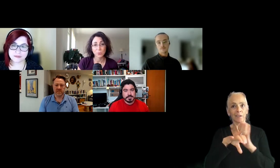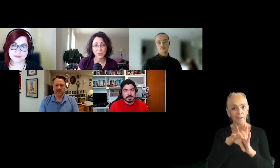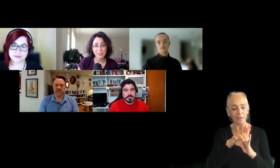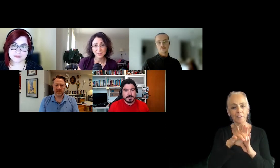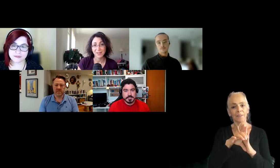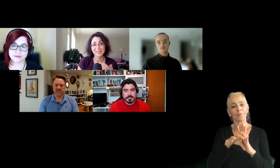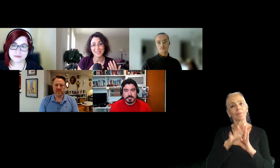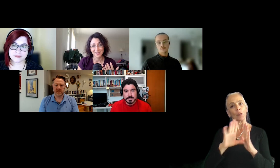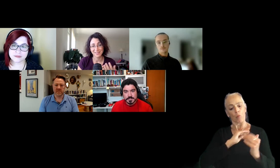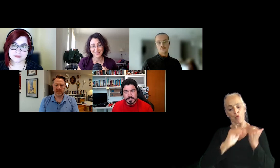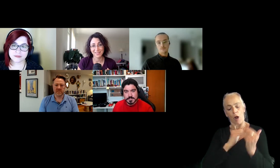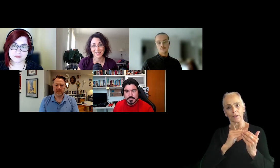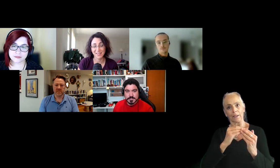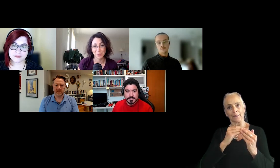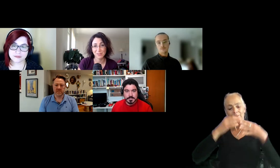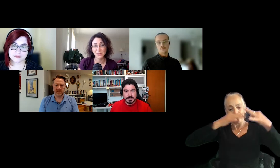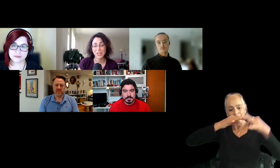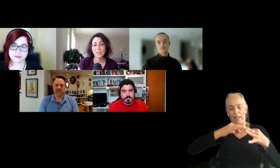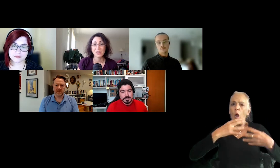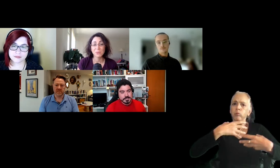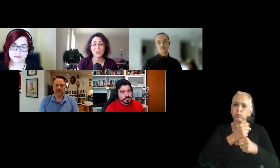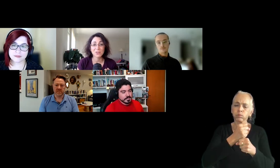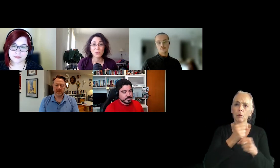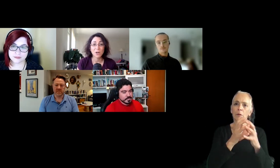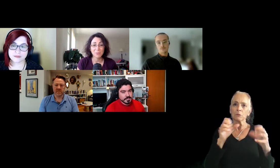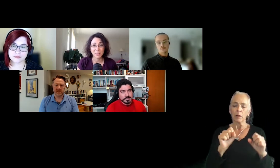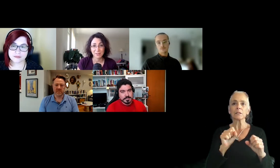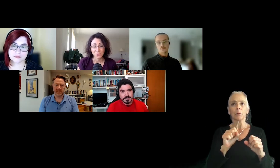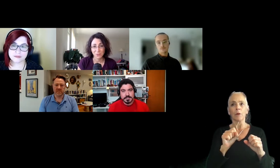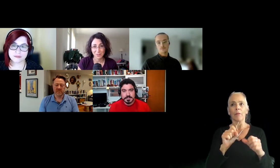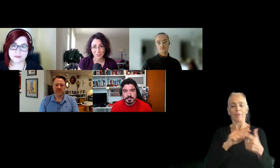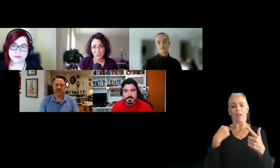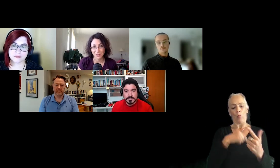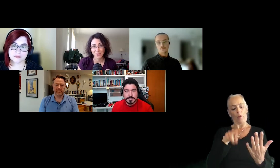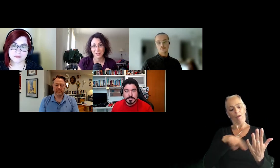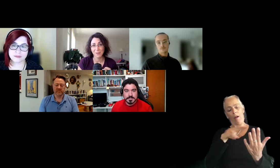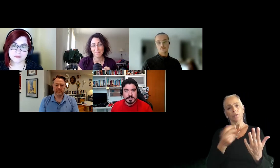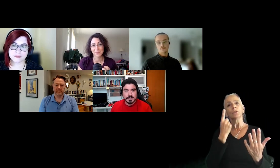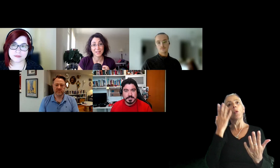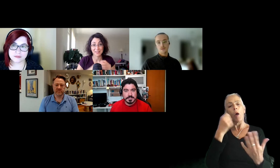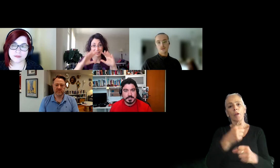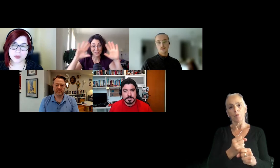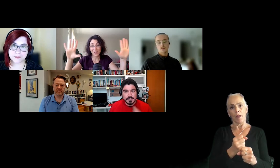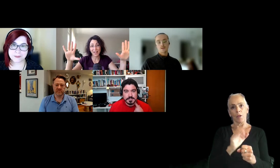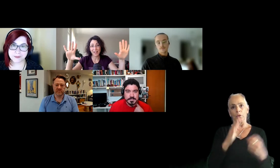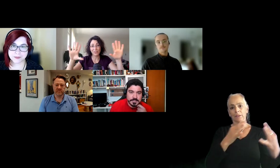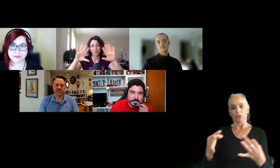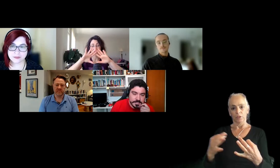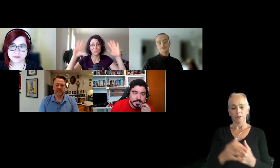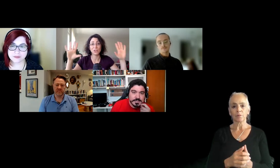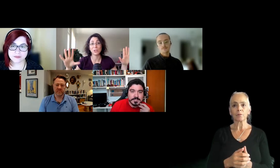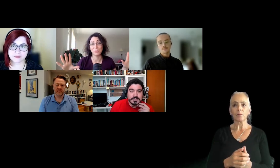your process as concisely as possible so that we understand why you make certain decisions. Yes, it's nice to